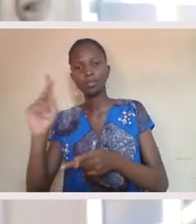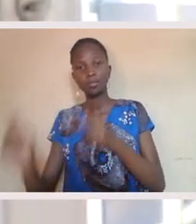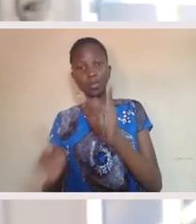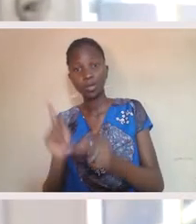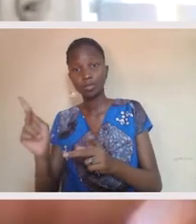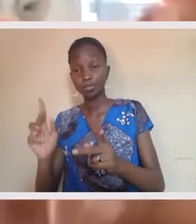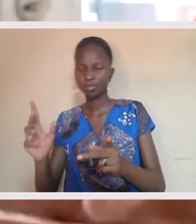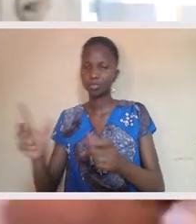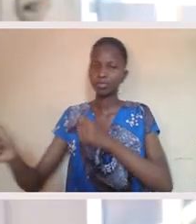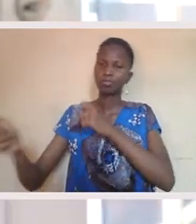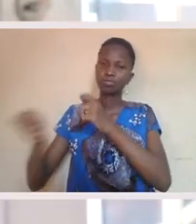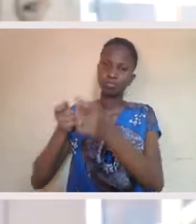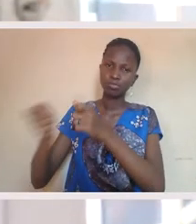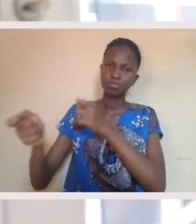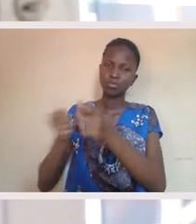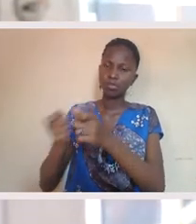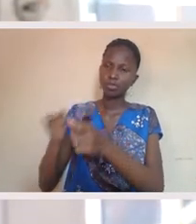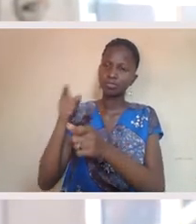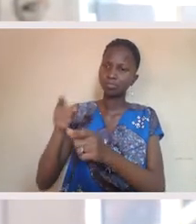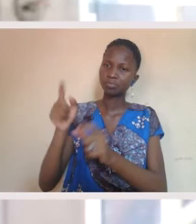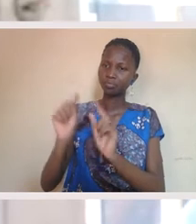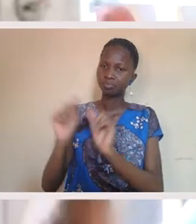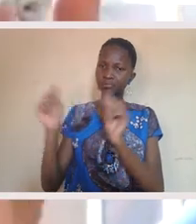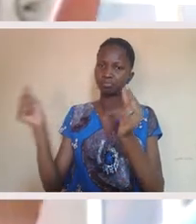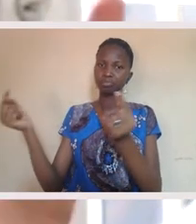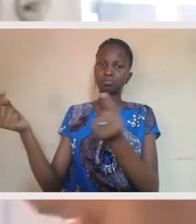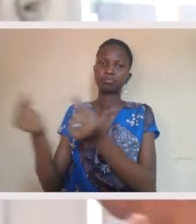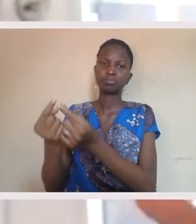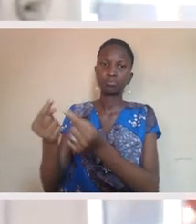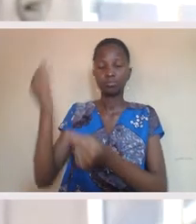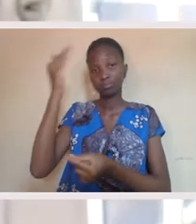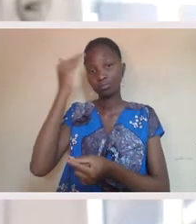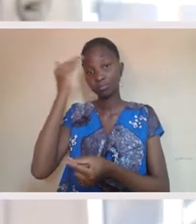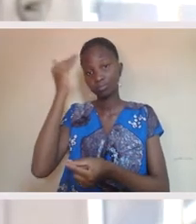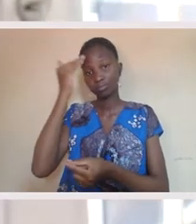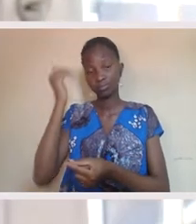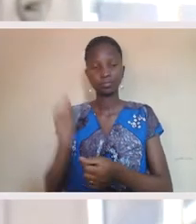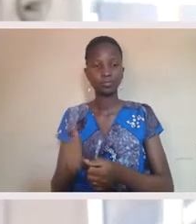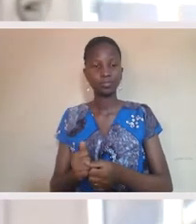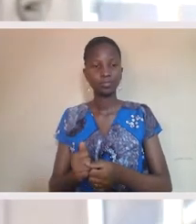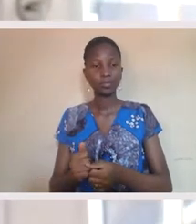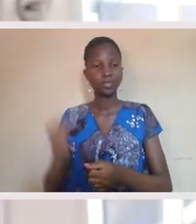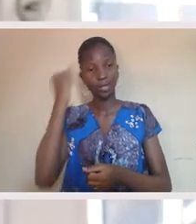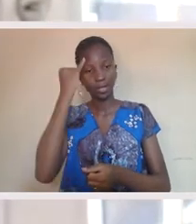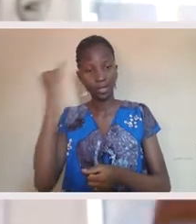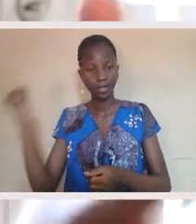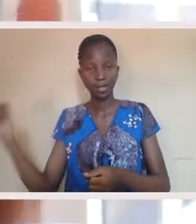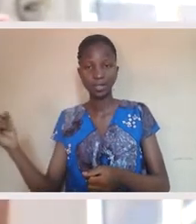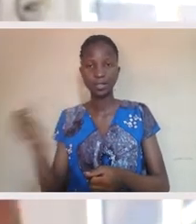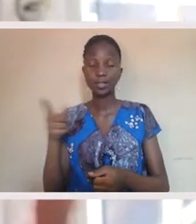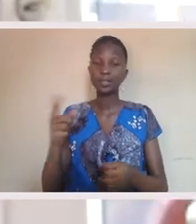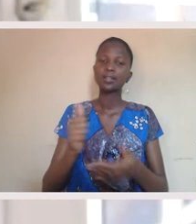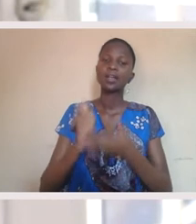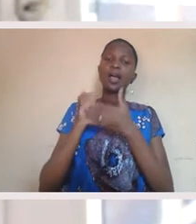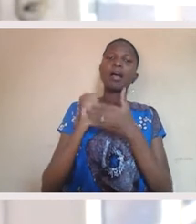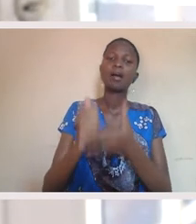by a very singular type of knowledge. And this idea of this interconnectedness that, uh, part